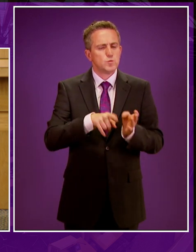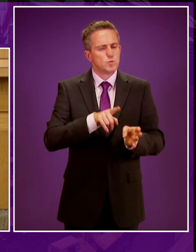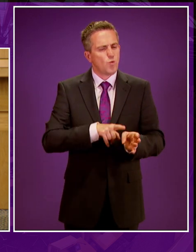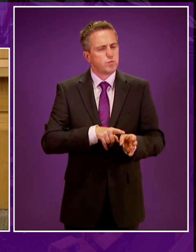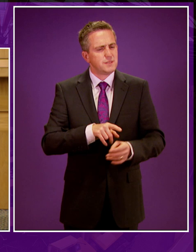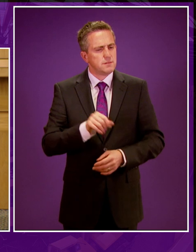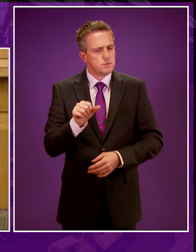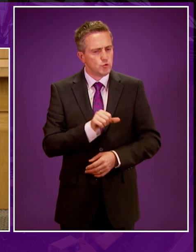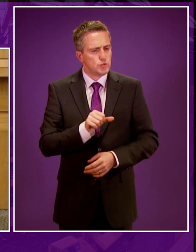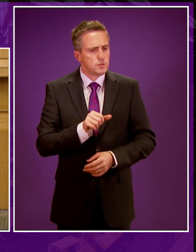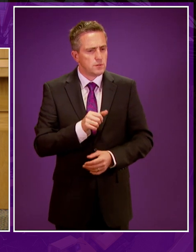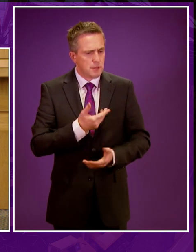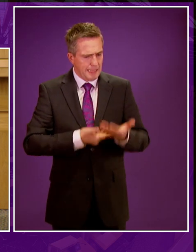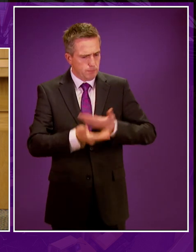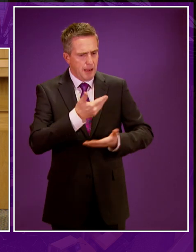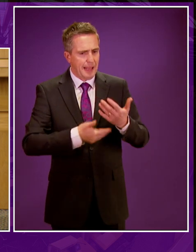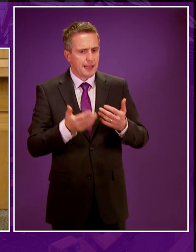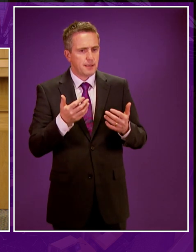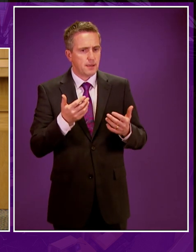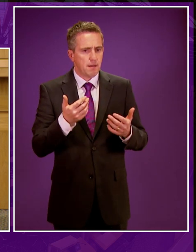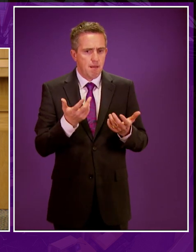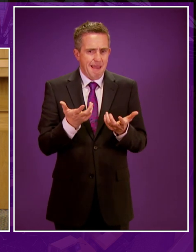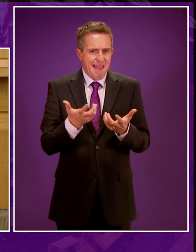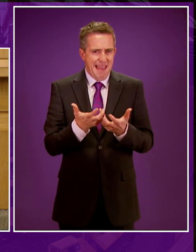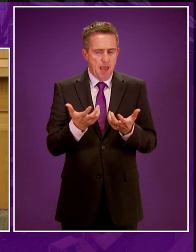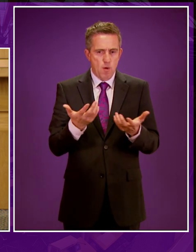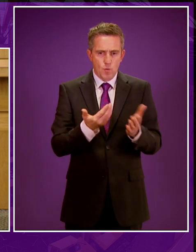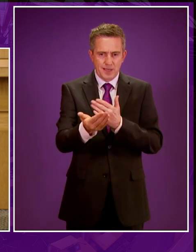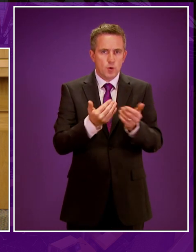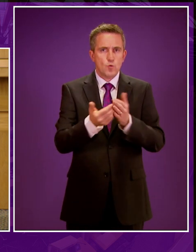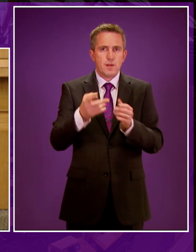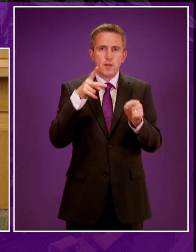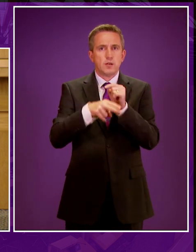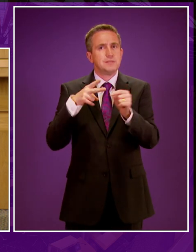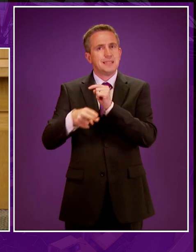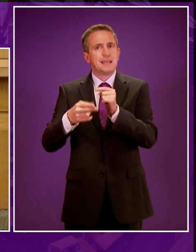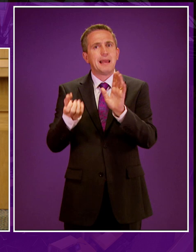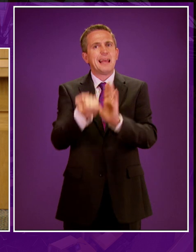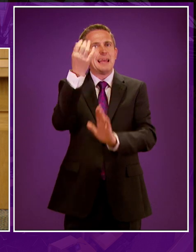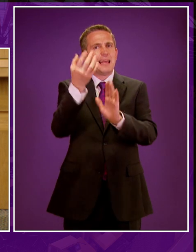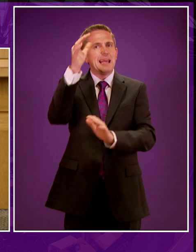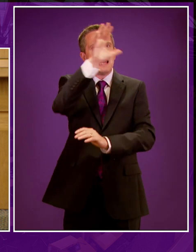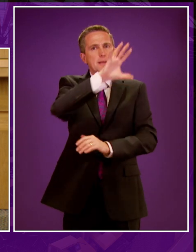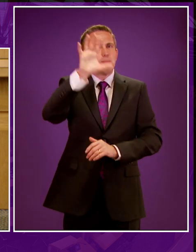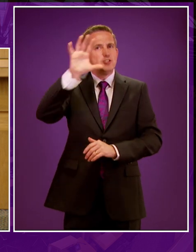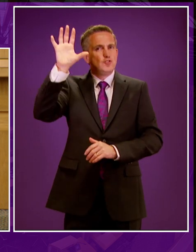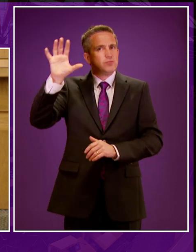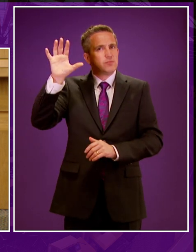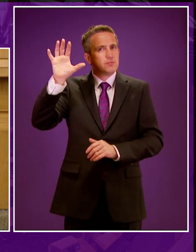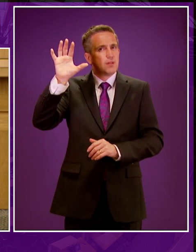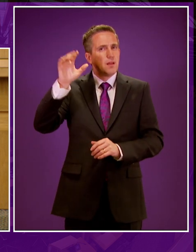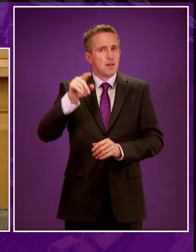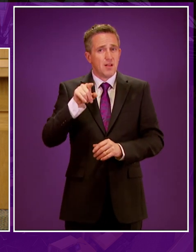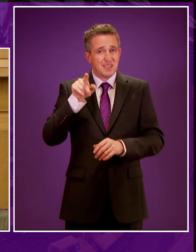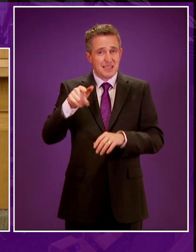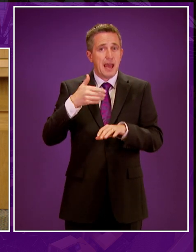clear where they would see the sectors bearing the impact of the offsetting emissions actually falling because that I think is a tangible effect